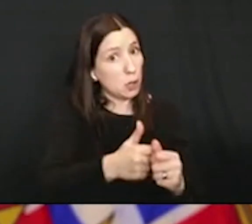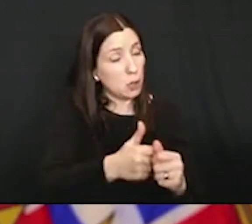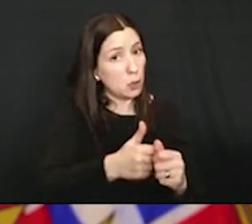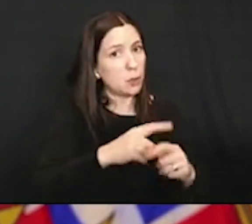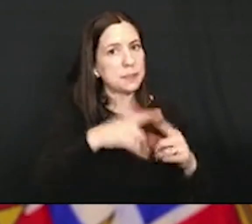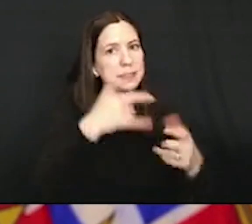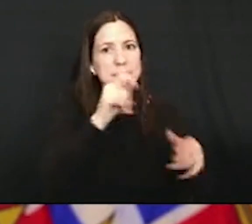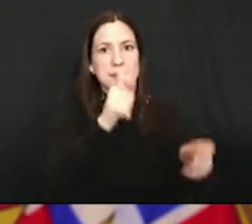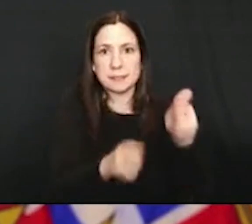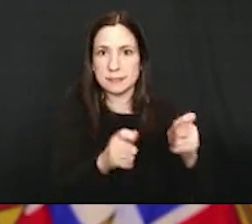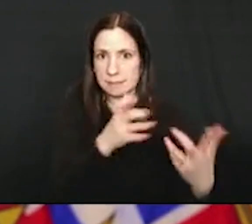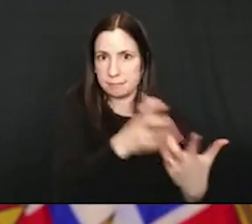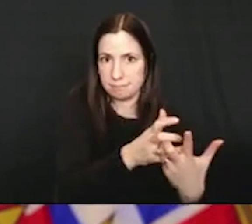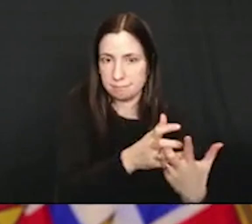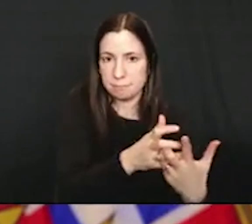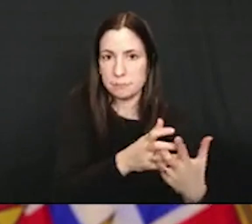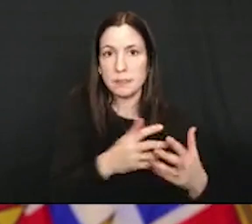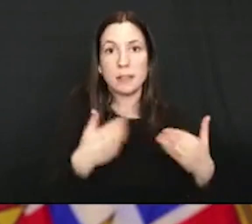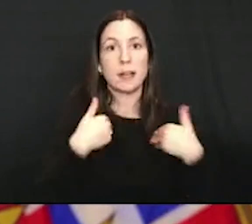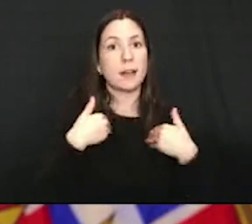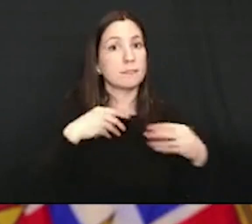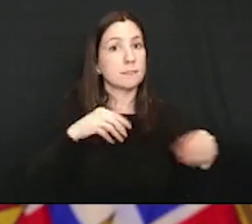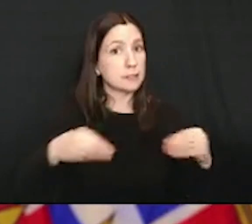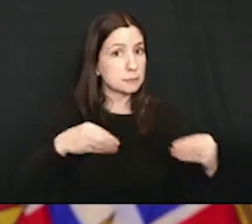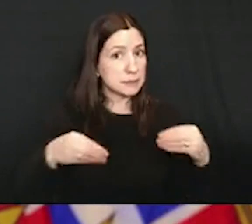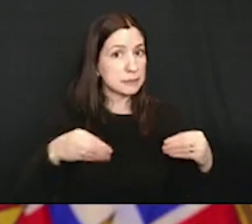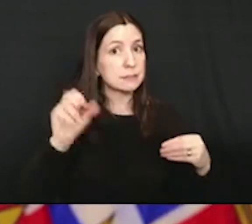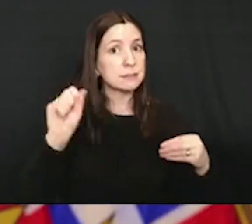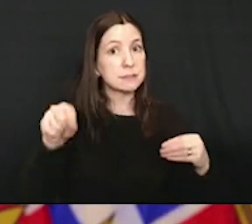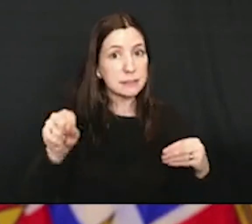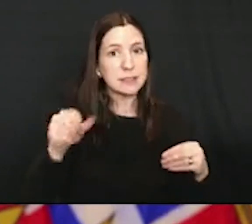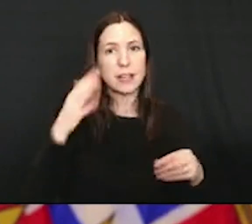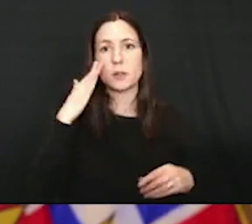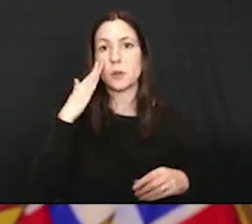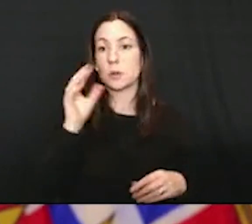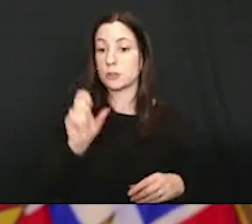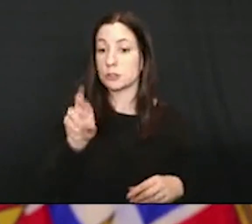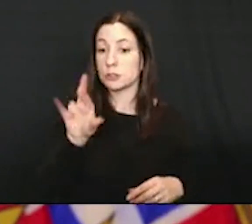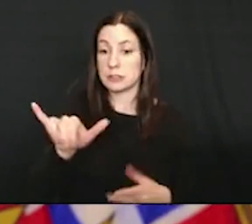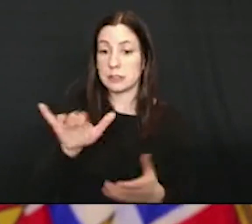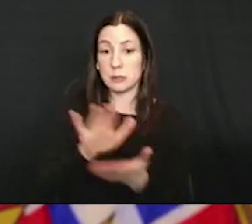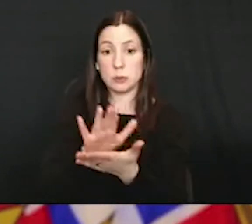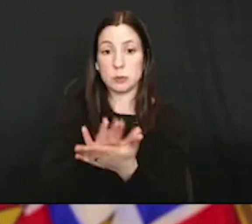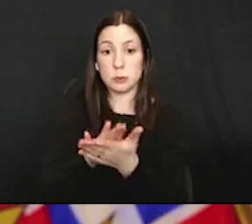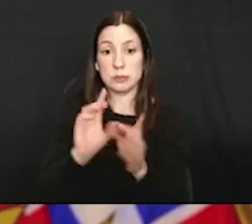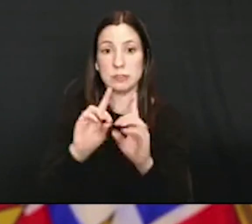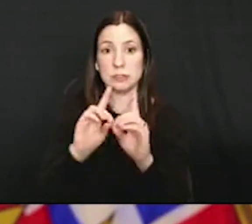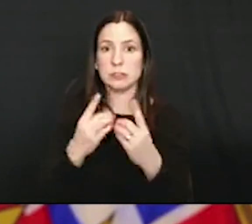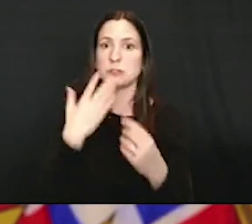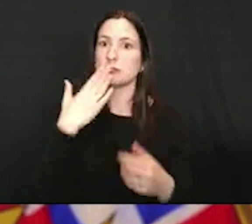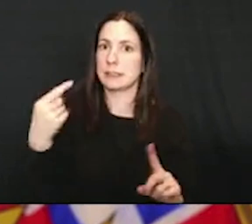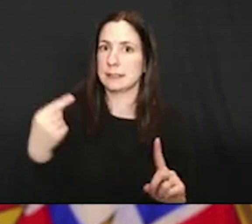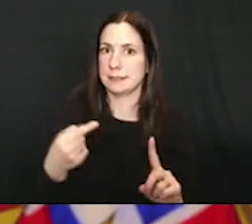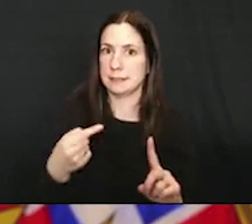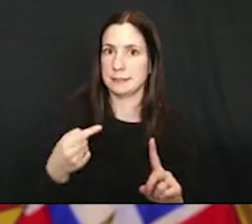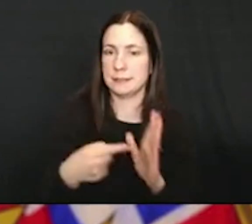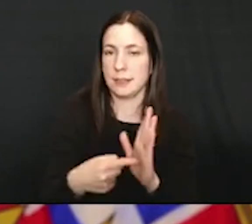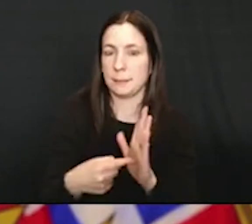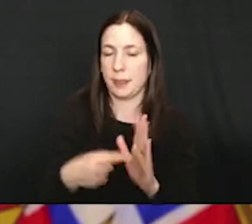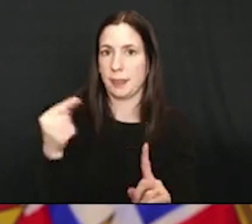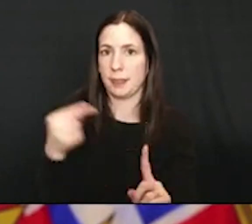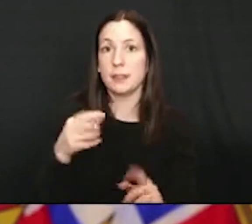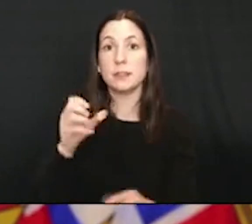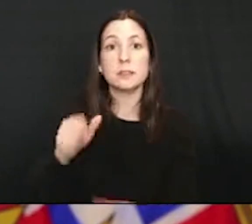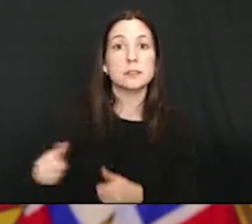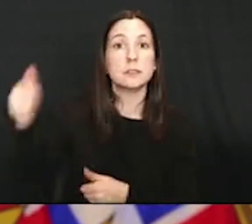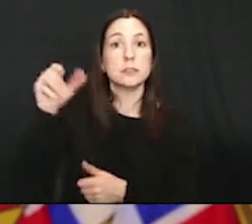flexibility. And I know the superintendents in Surrey School District is a really good example. Has been working closely with each individual school,